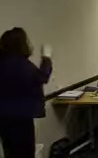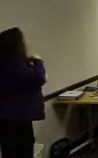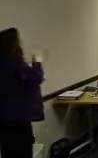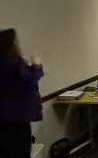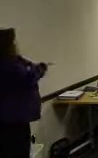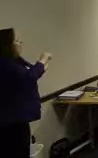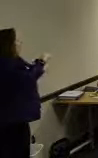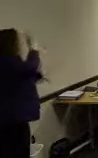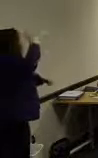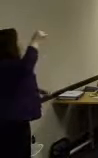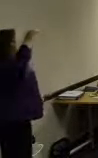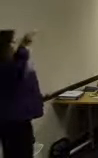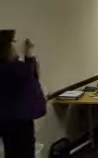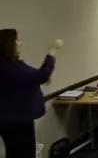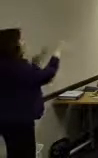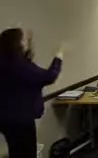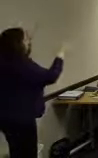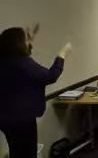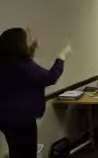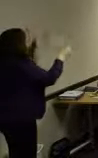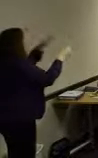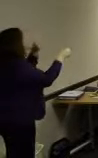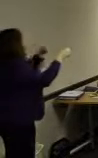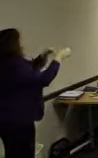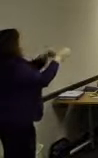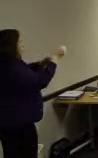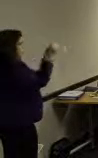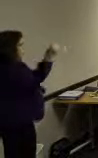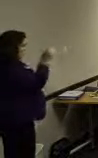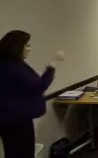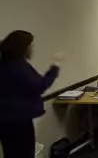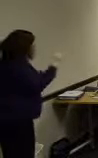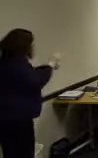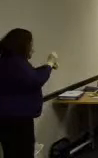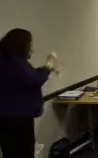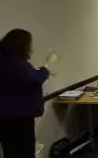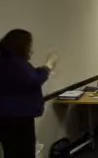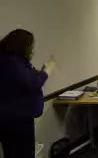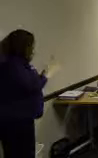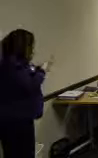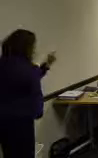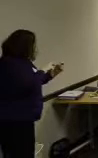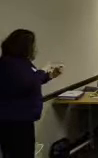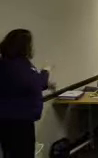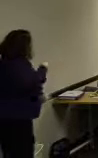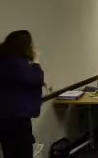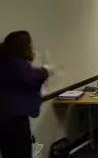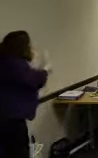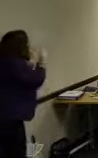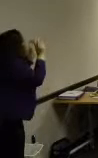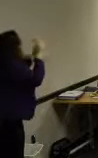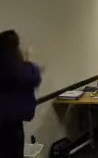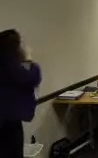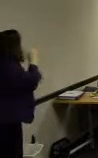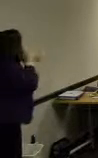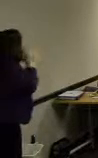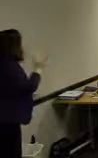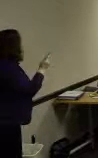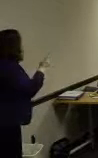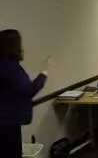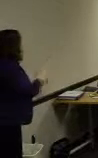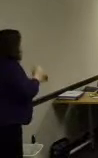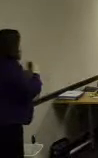do the training, I have, you know, just a counselor. They don't know who that is. And they'll work with the consumer.